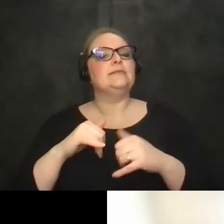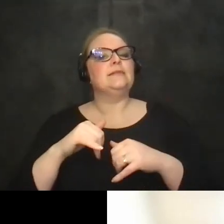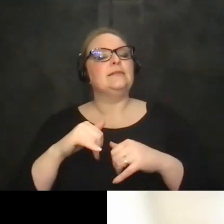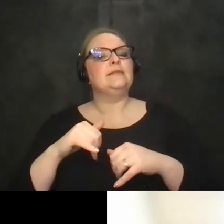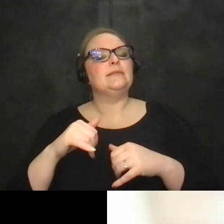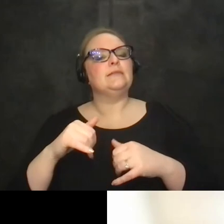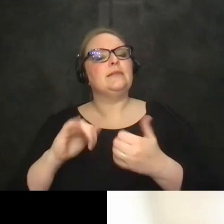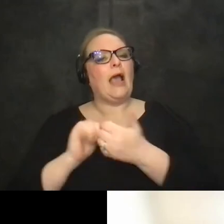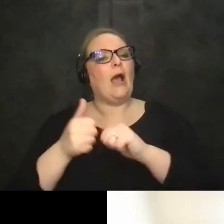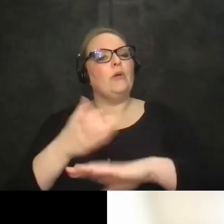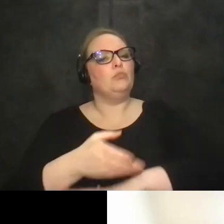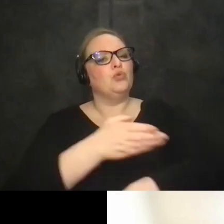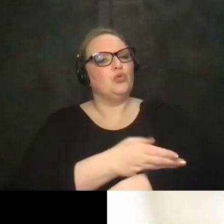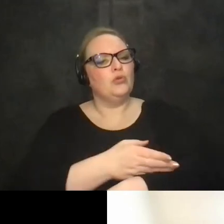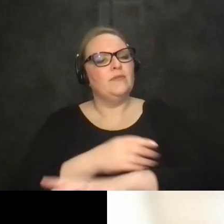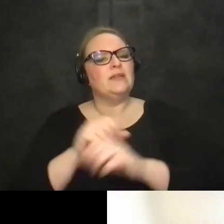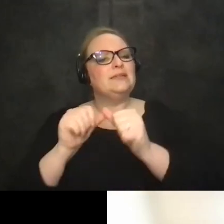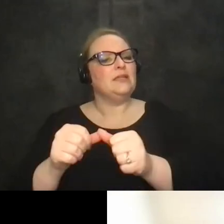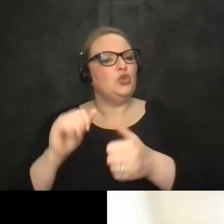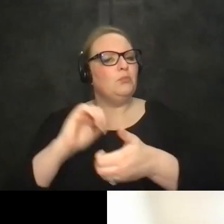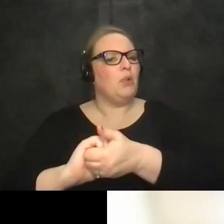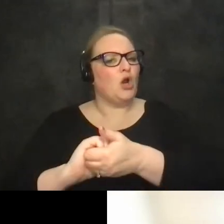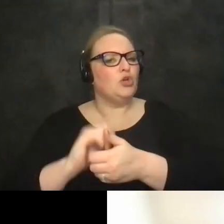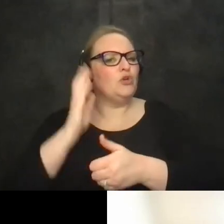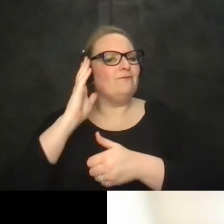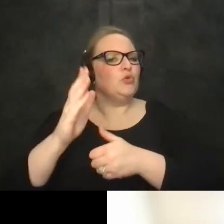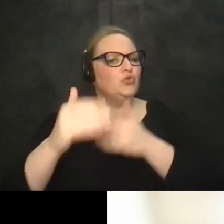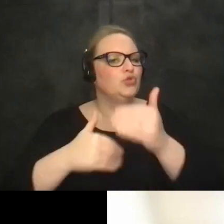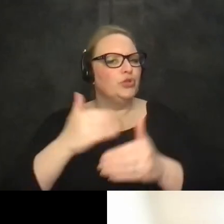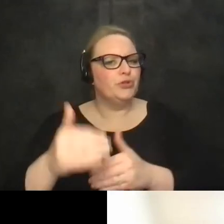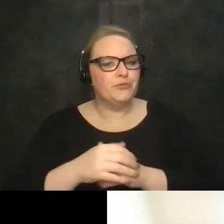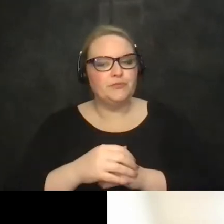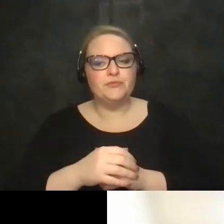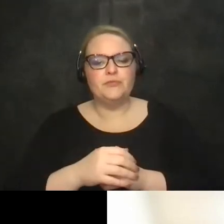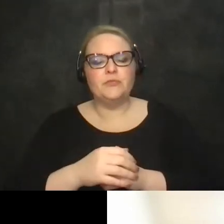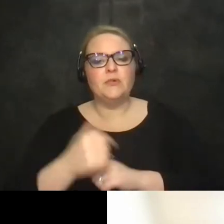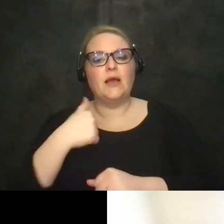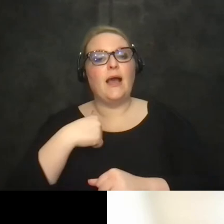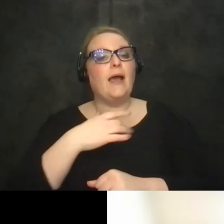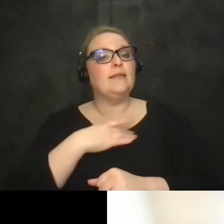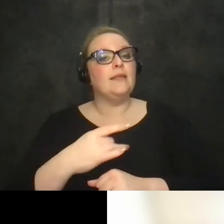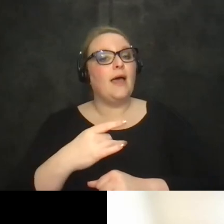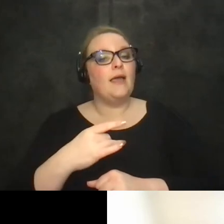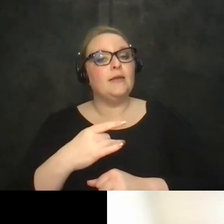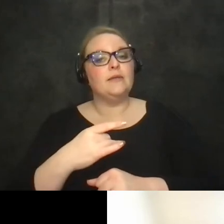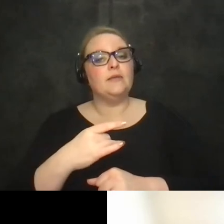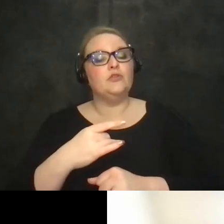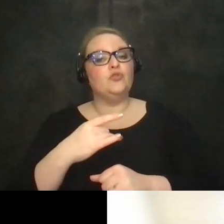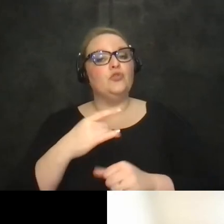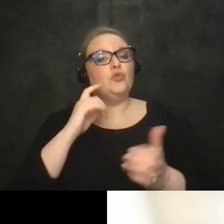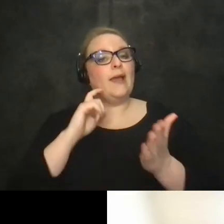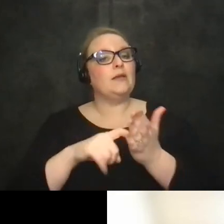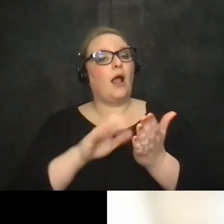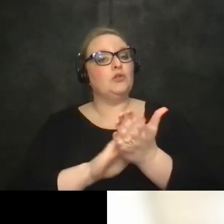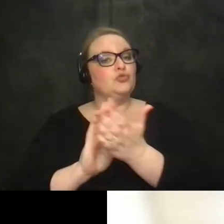make and and stay stay as a partner with us in the future i'd like to i'd like to acknowledge and thank